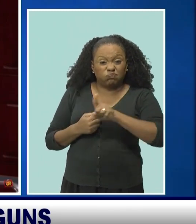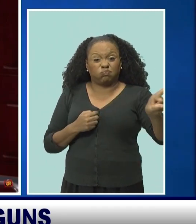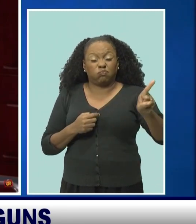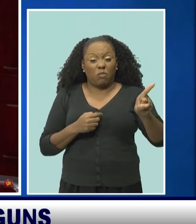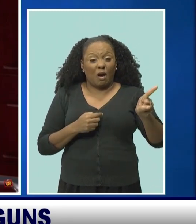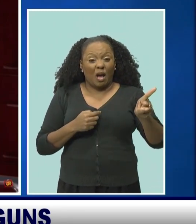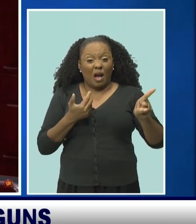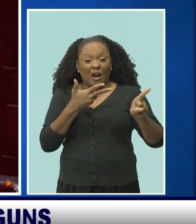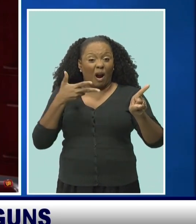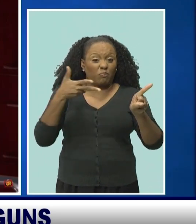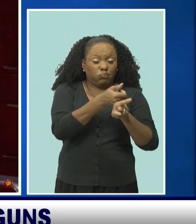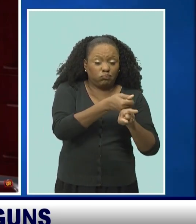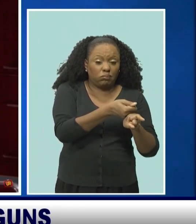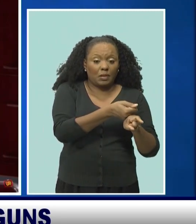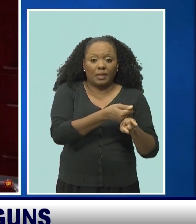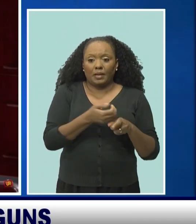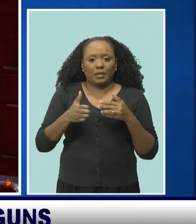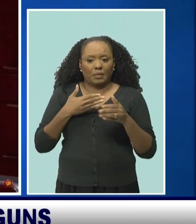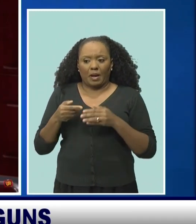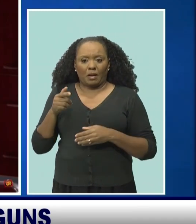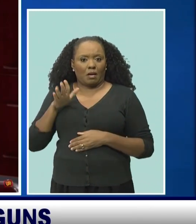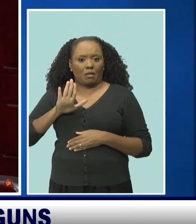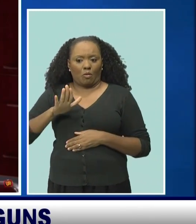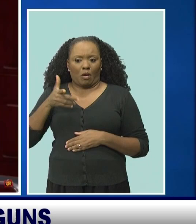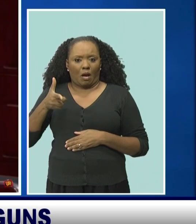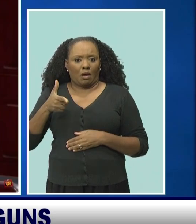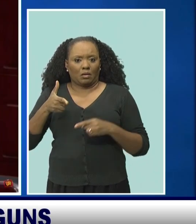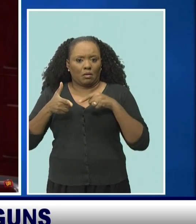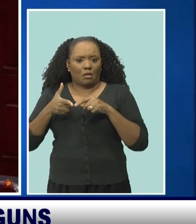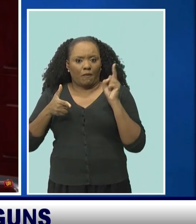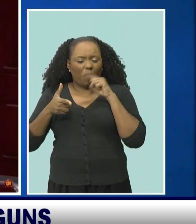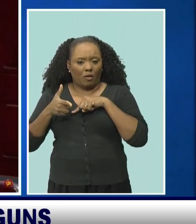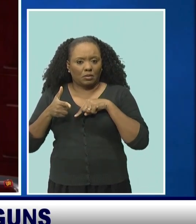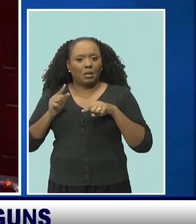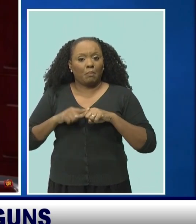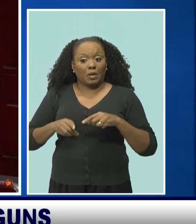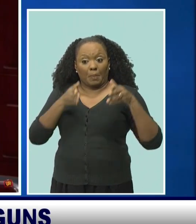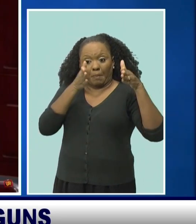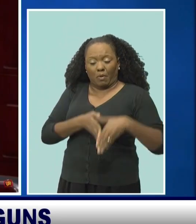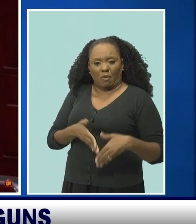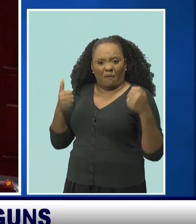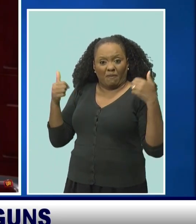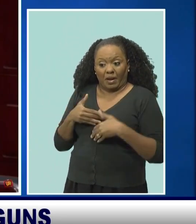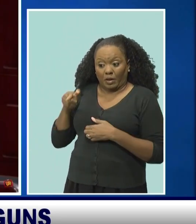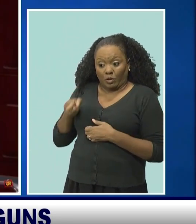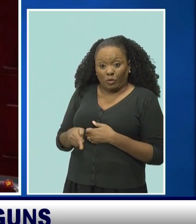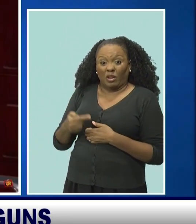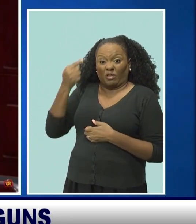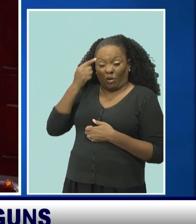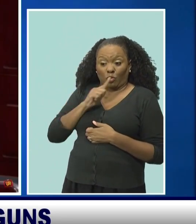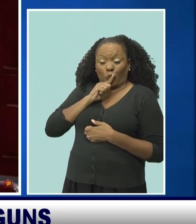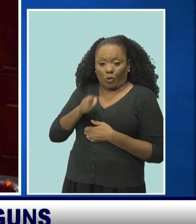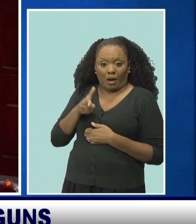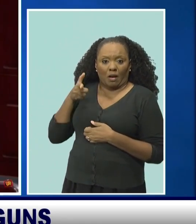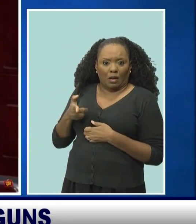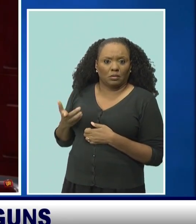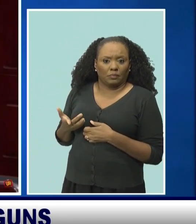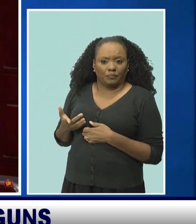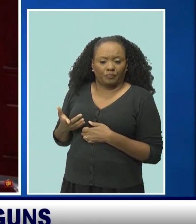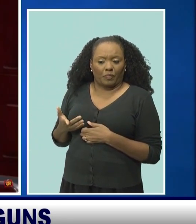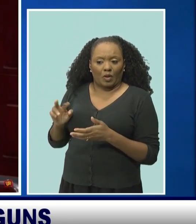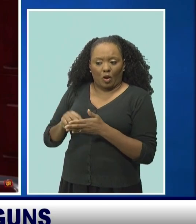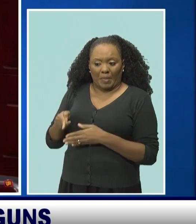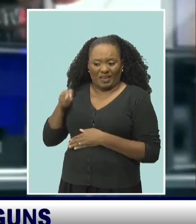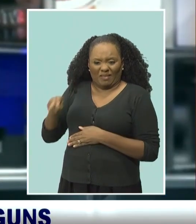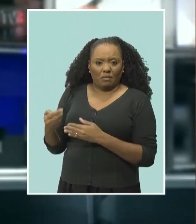doesn't matter that it was not a gun. Right? It is what fear or what did they actually interpret that my actions were capable of